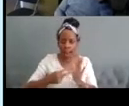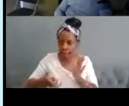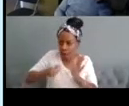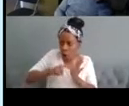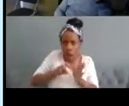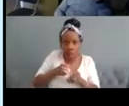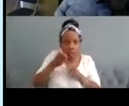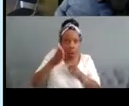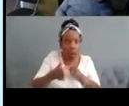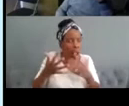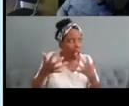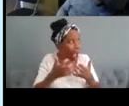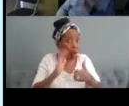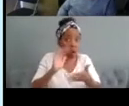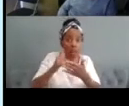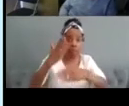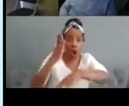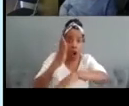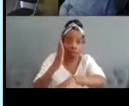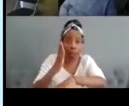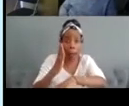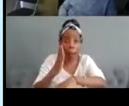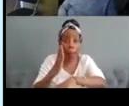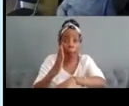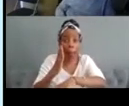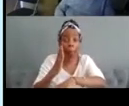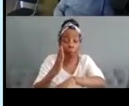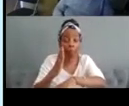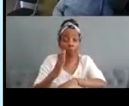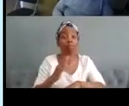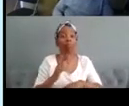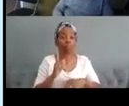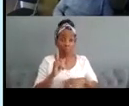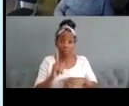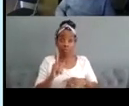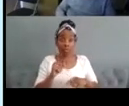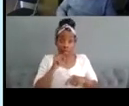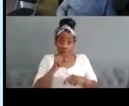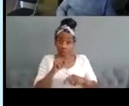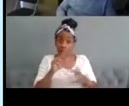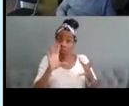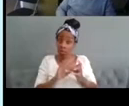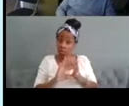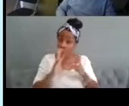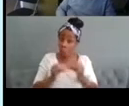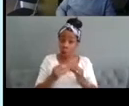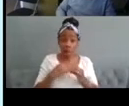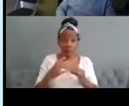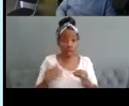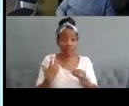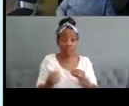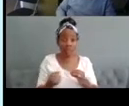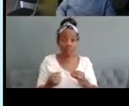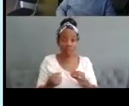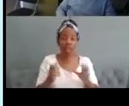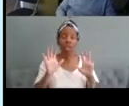sure i was going to be on time i mean this this almost this translates to every aspect of my life um so basically what we're